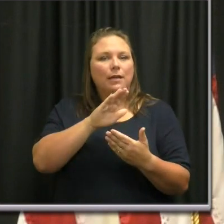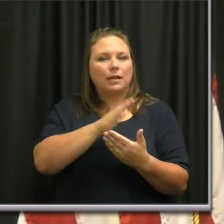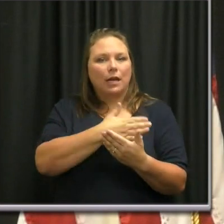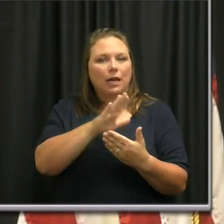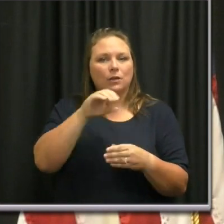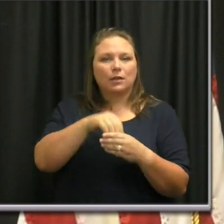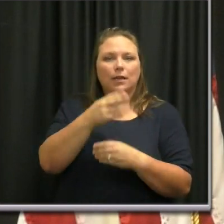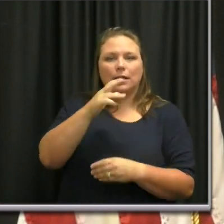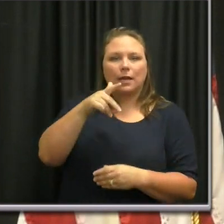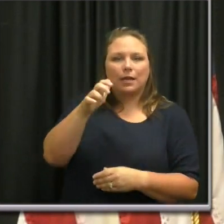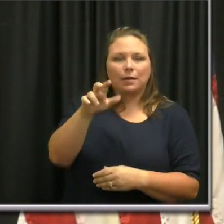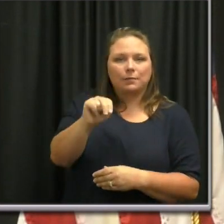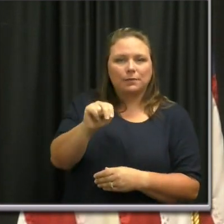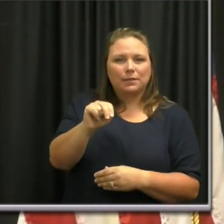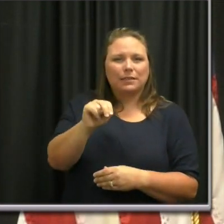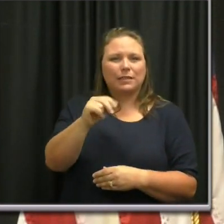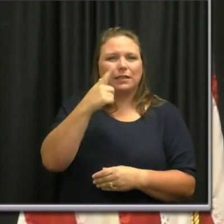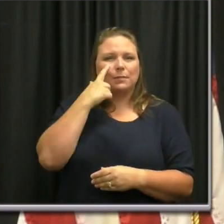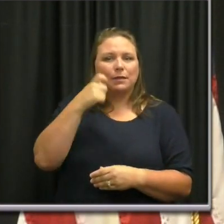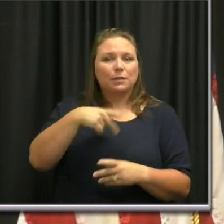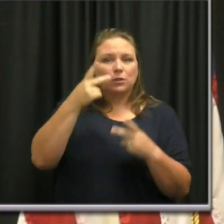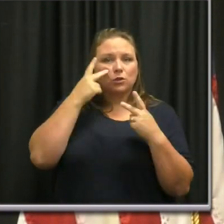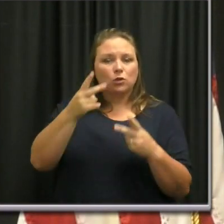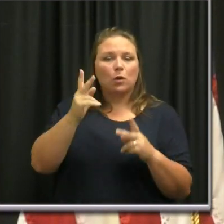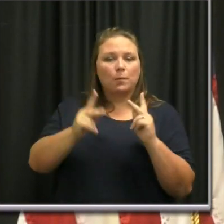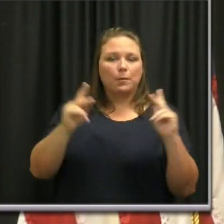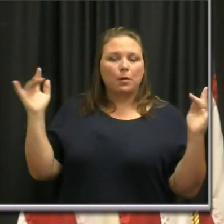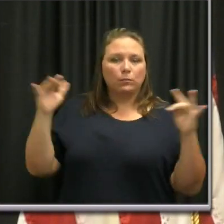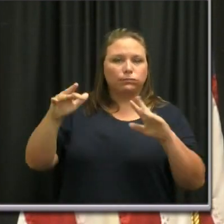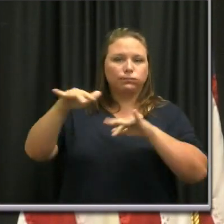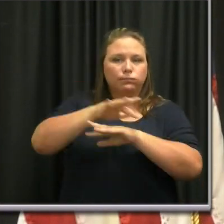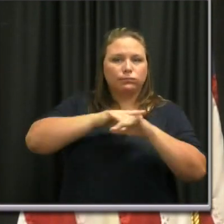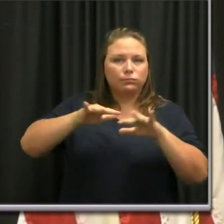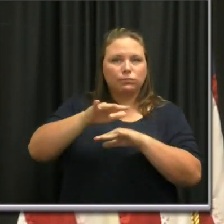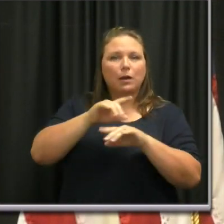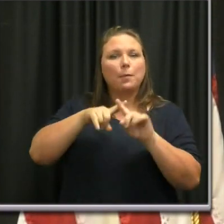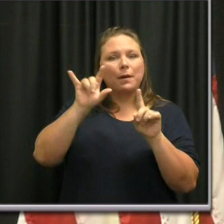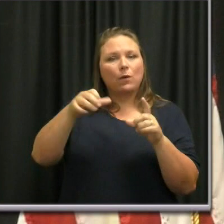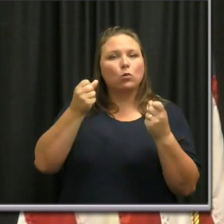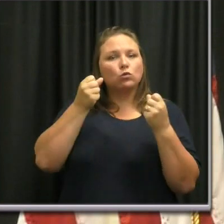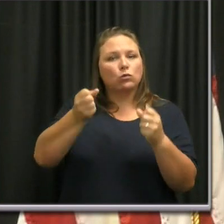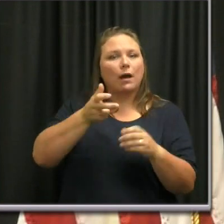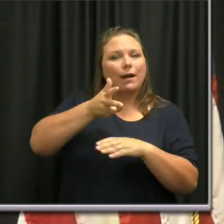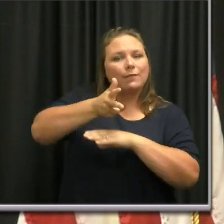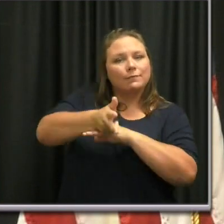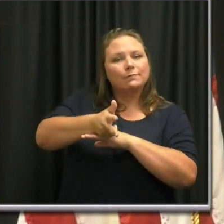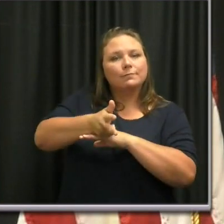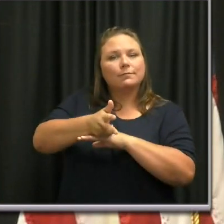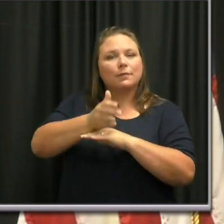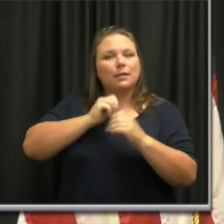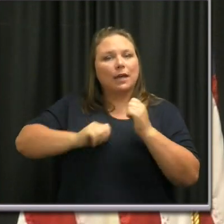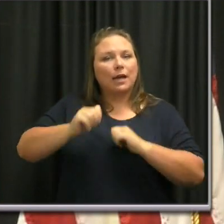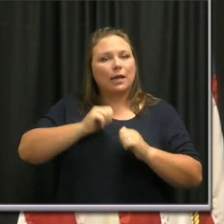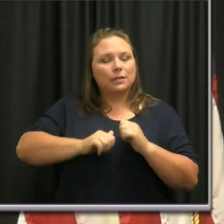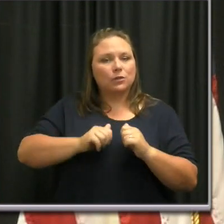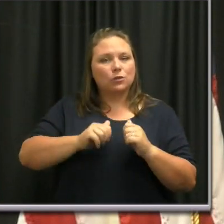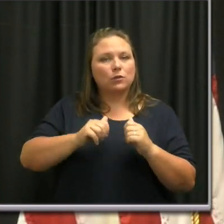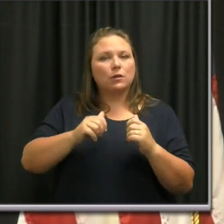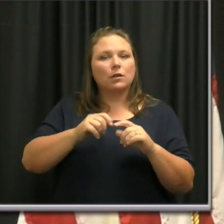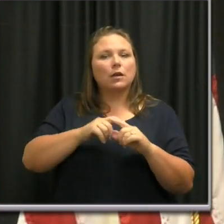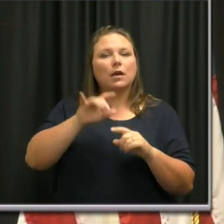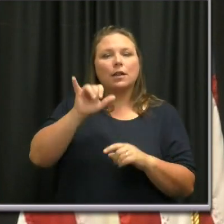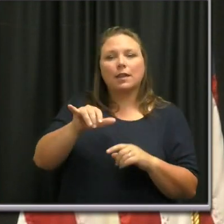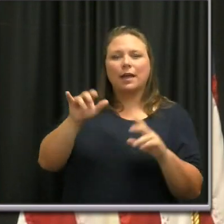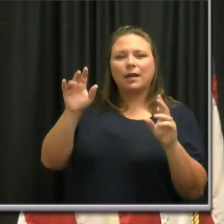because footage showed crowds of people standing close together, even though it was a drive-in concert, so people weren't listening to those rules. The